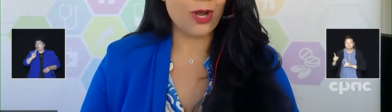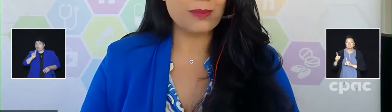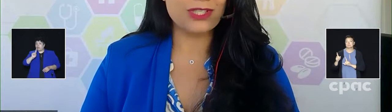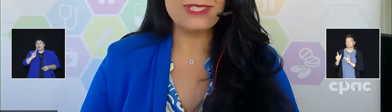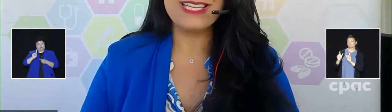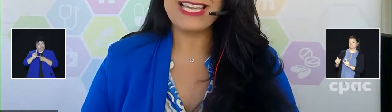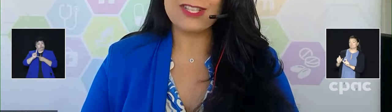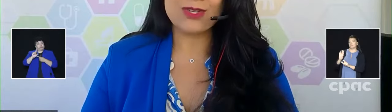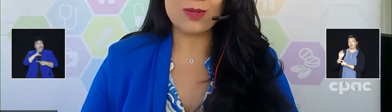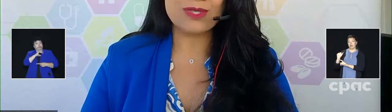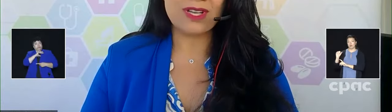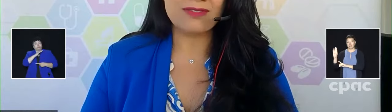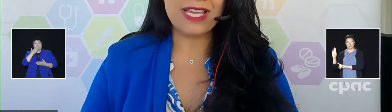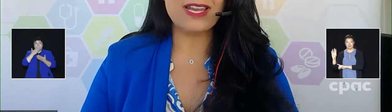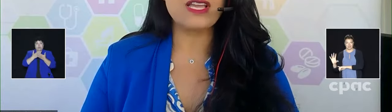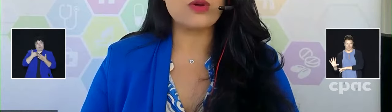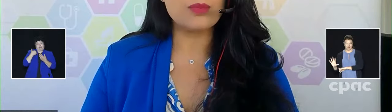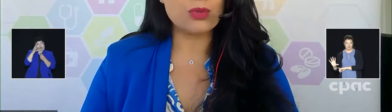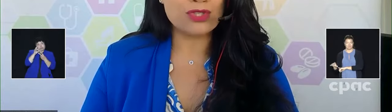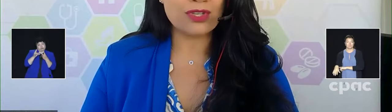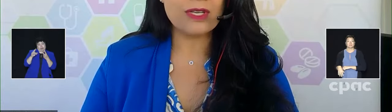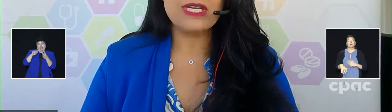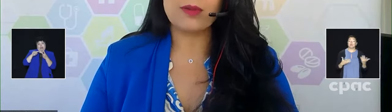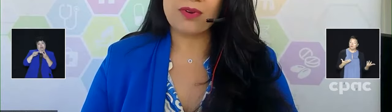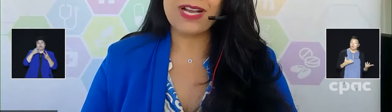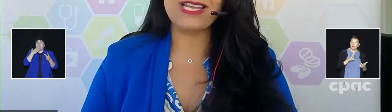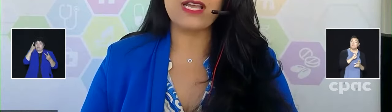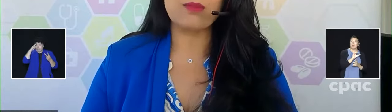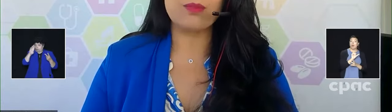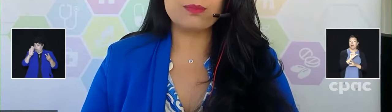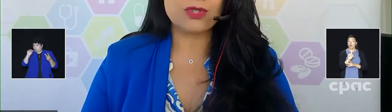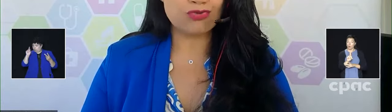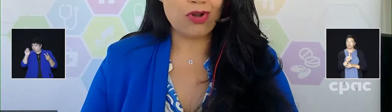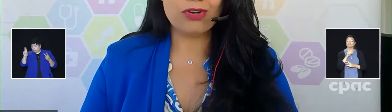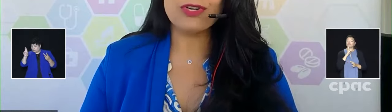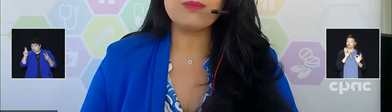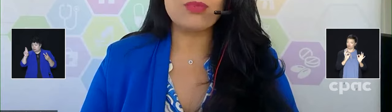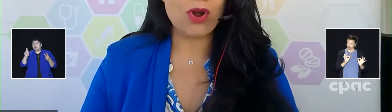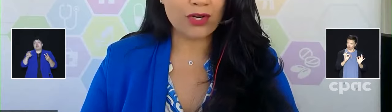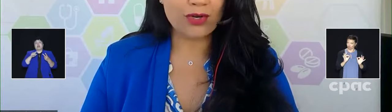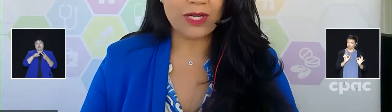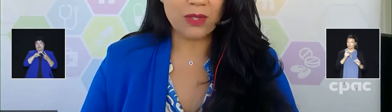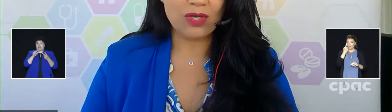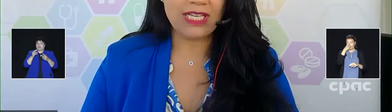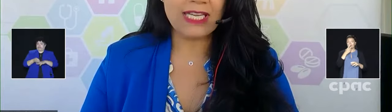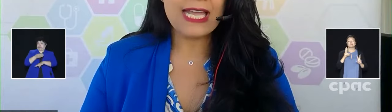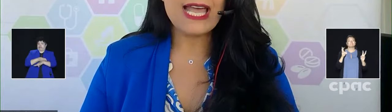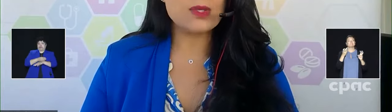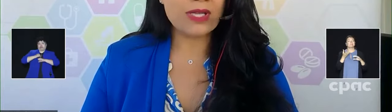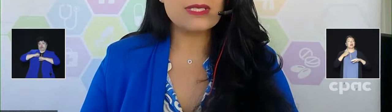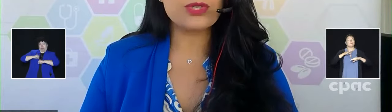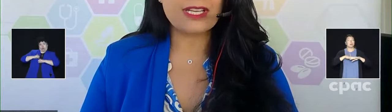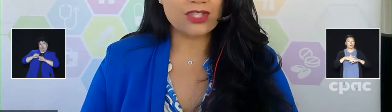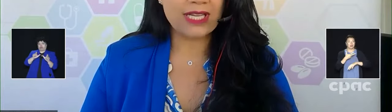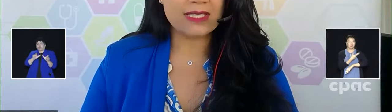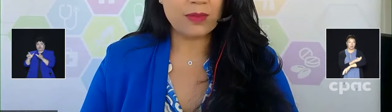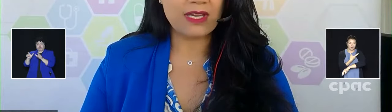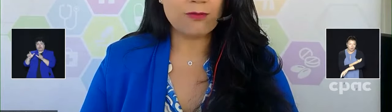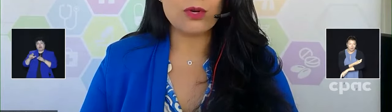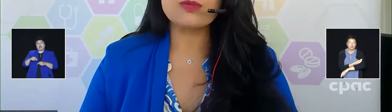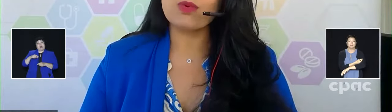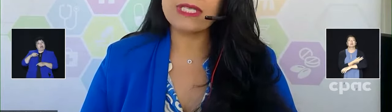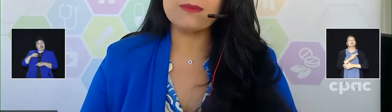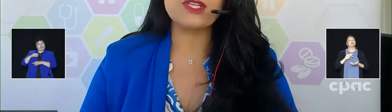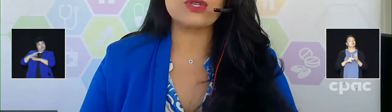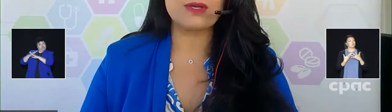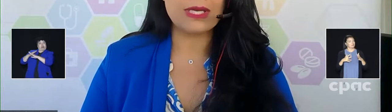option in terms of getting a booster, providing a stronger and broader immunity as well as some protection against the BA